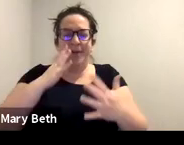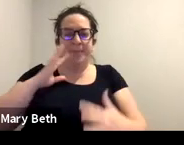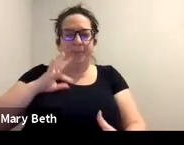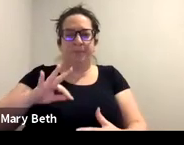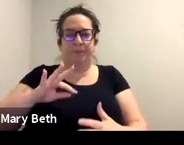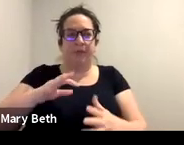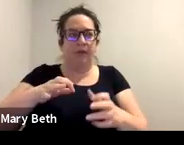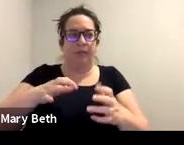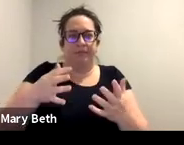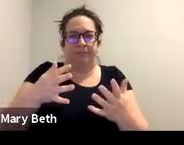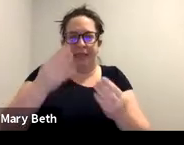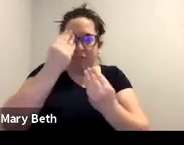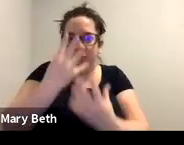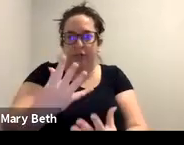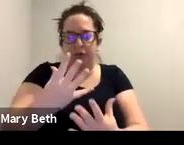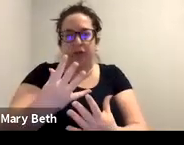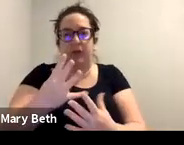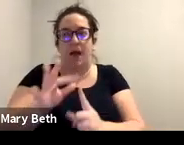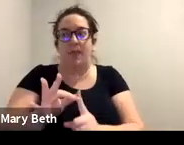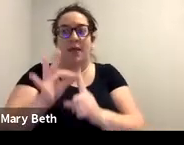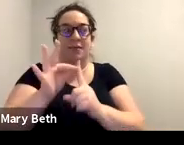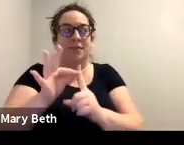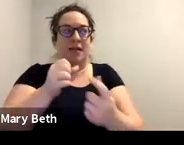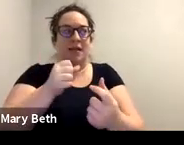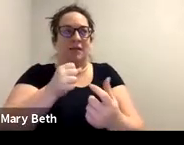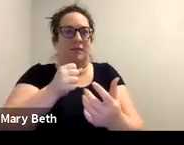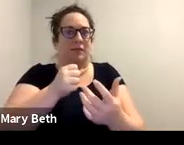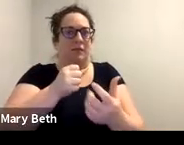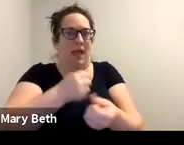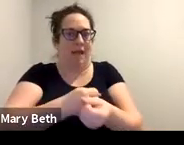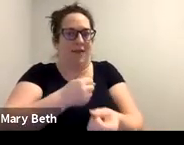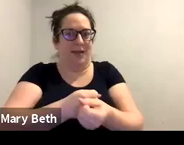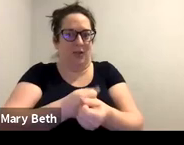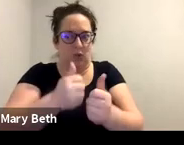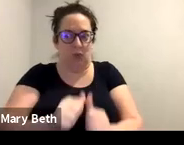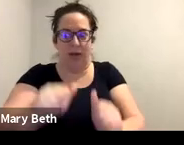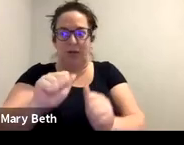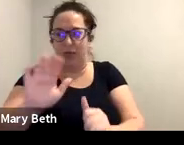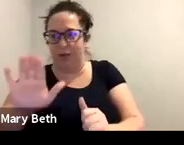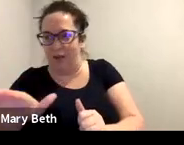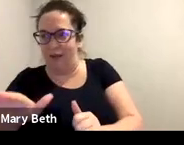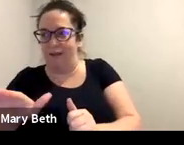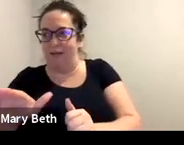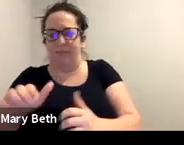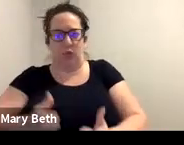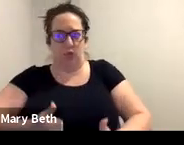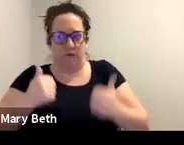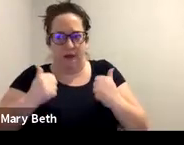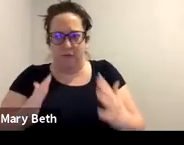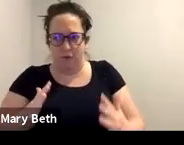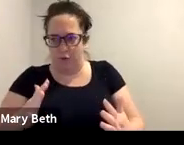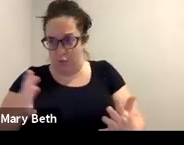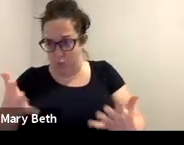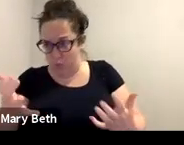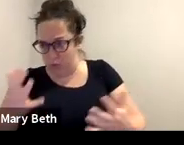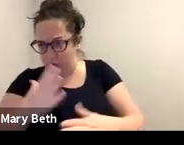then the advocate cannot be then trying to gatekeep and prevent the survivor from accessing whatever resource or